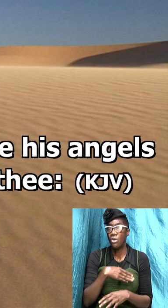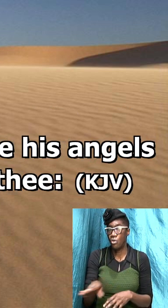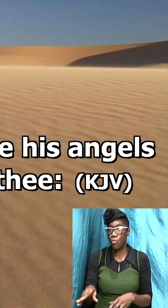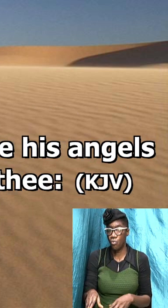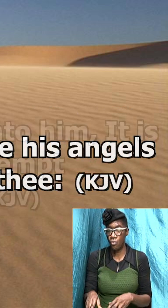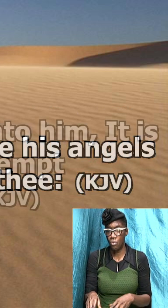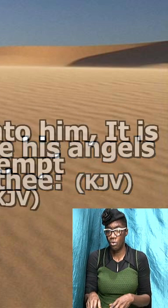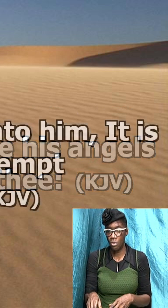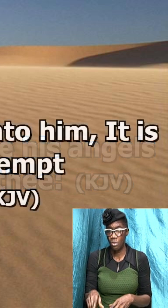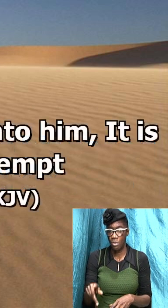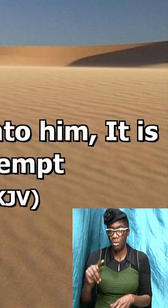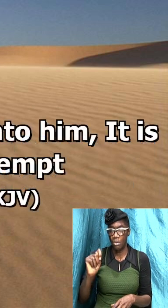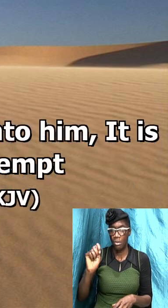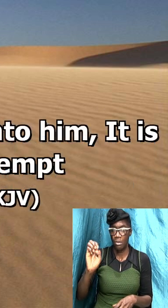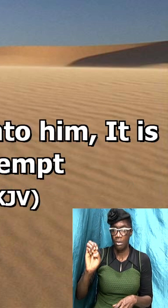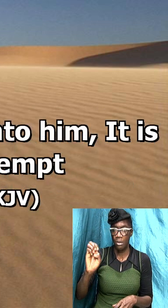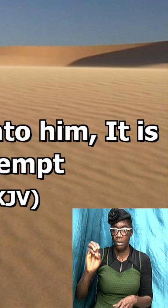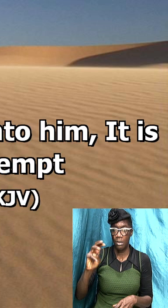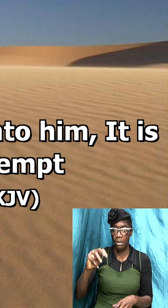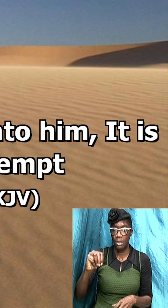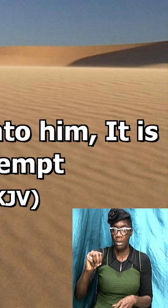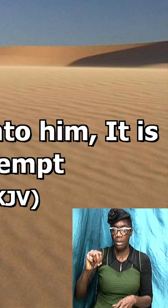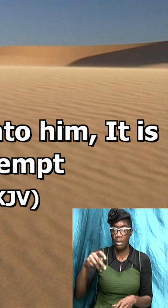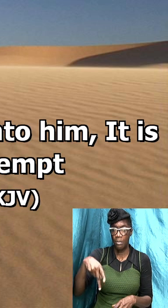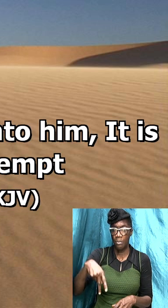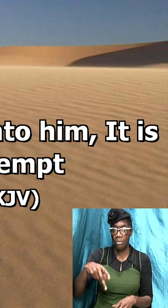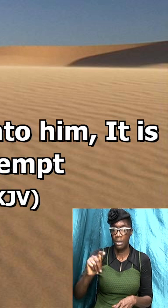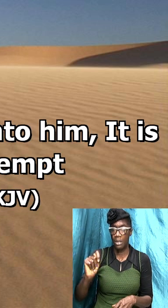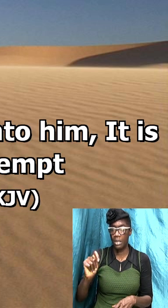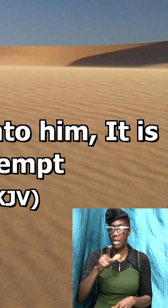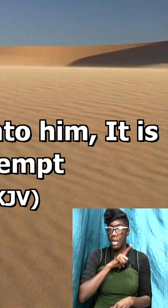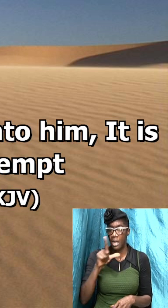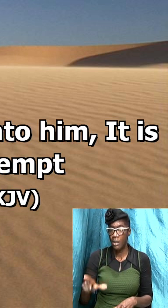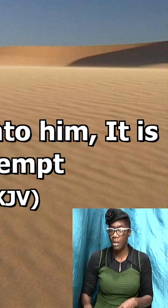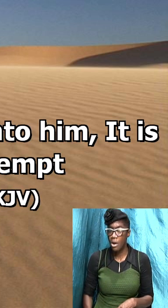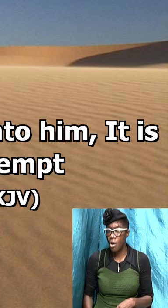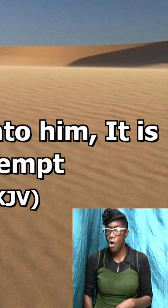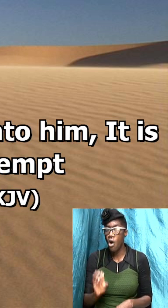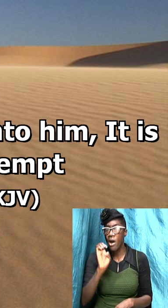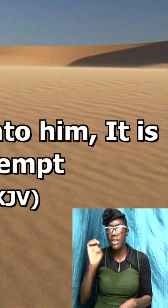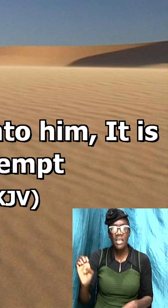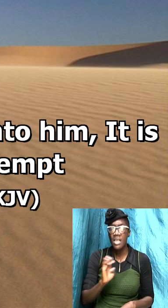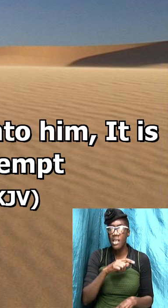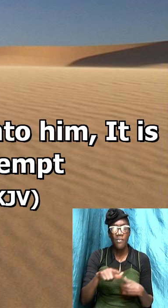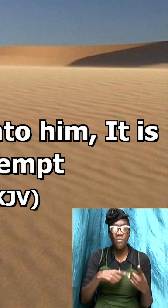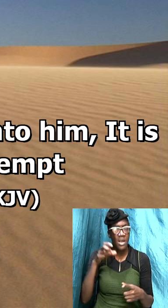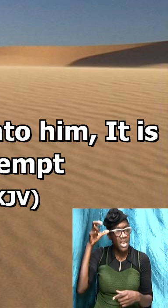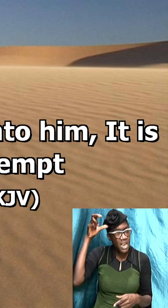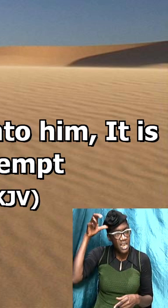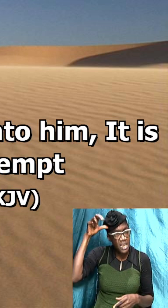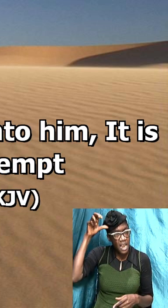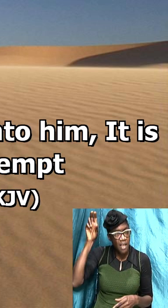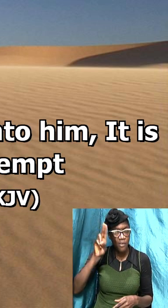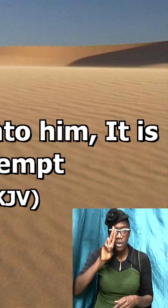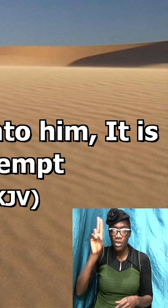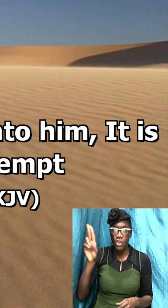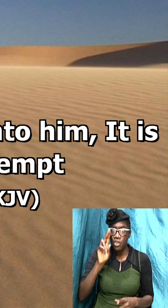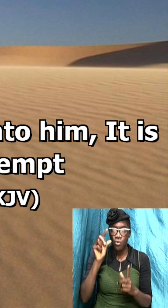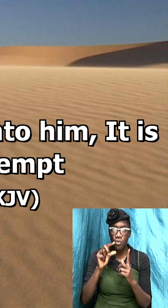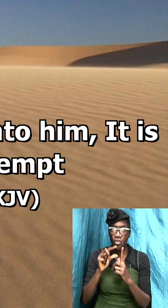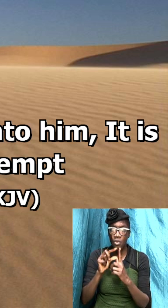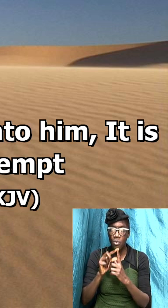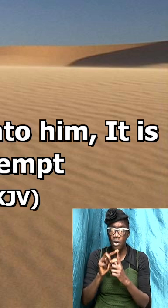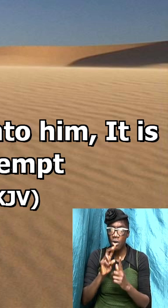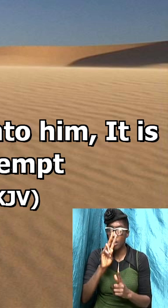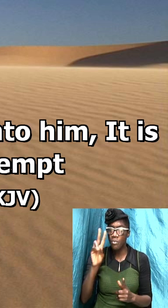the Lord even when the adversary used the word he used it to